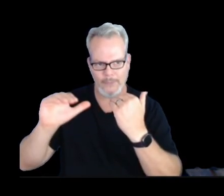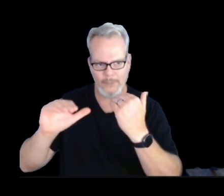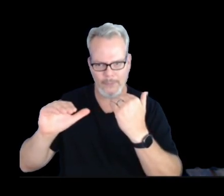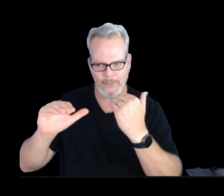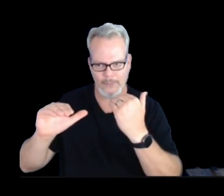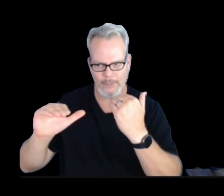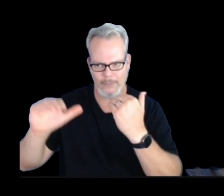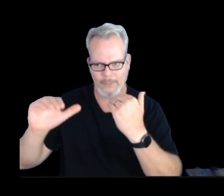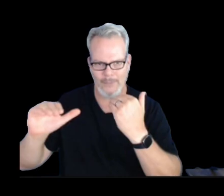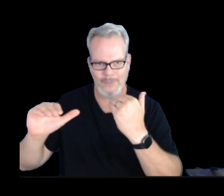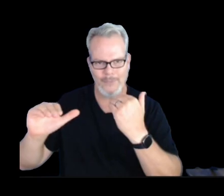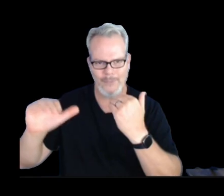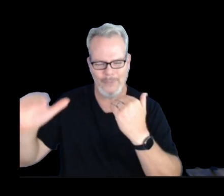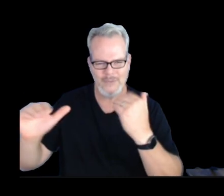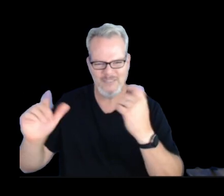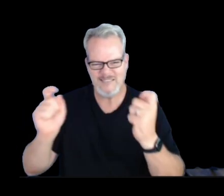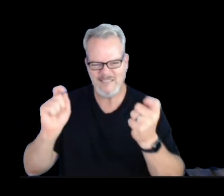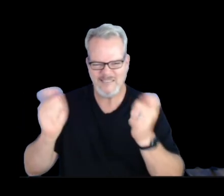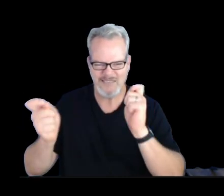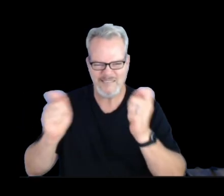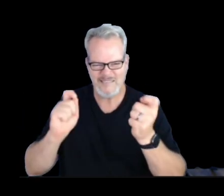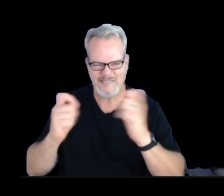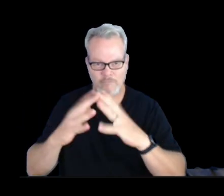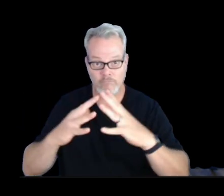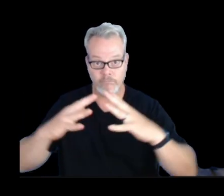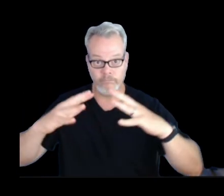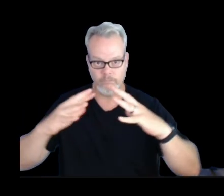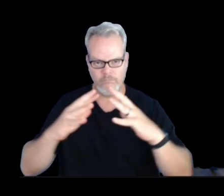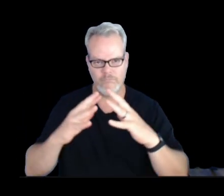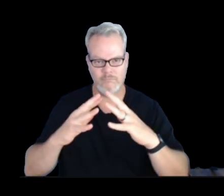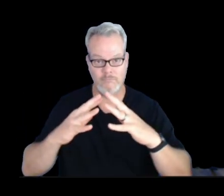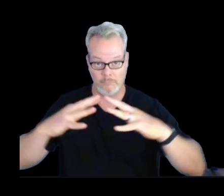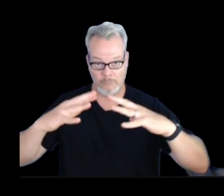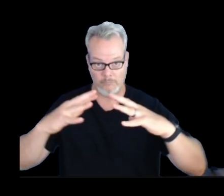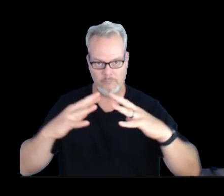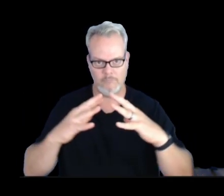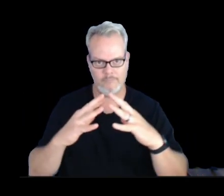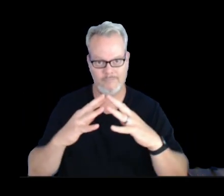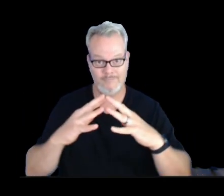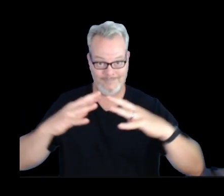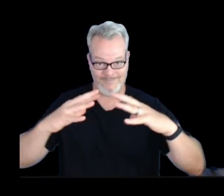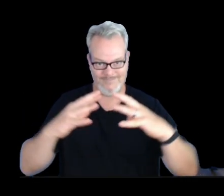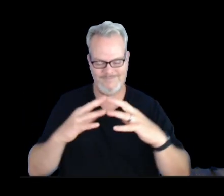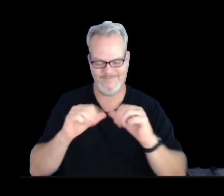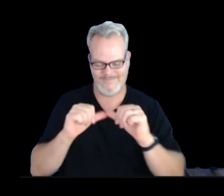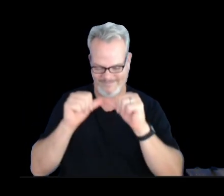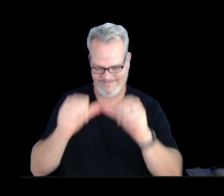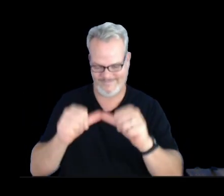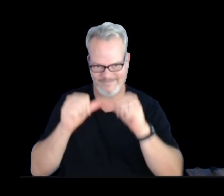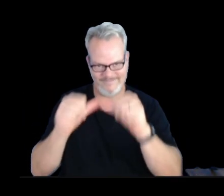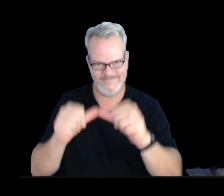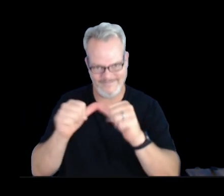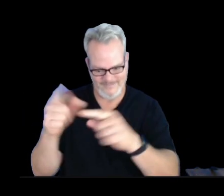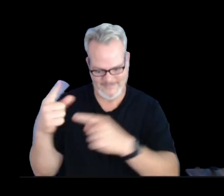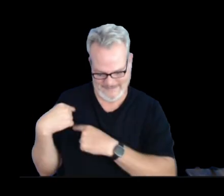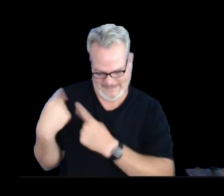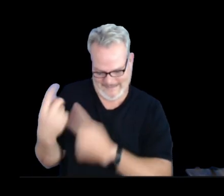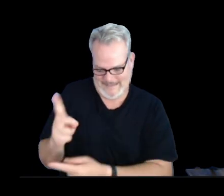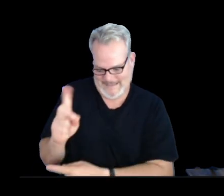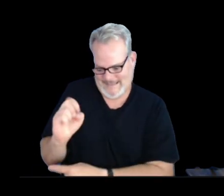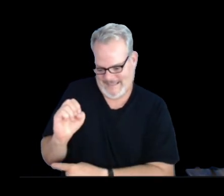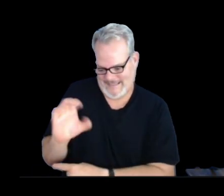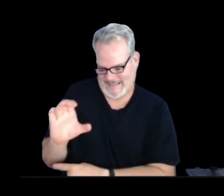by equal amounts to maintain an overall level since eruption began in late December 2024.